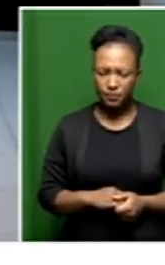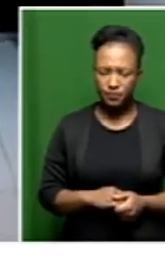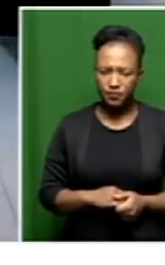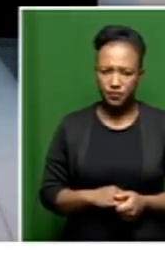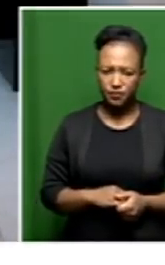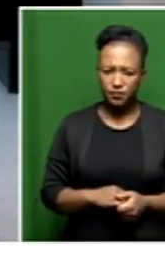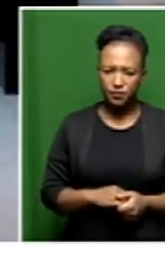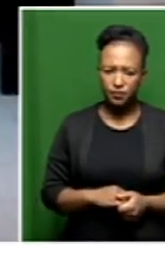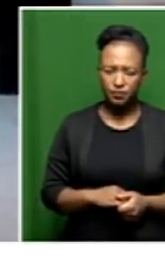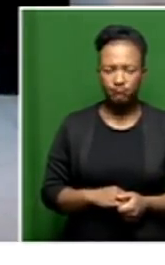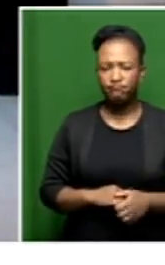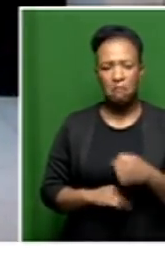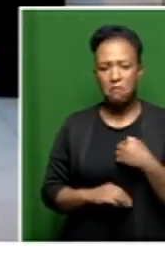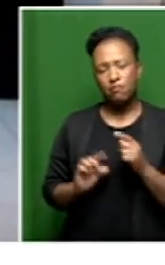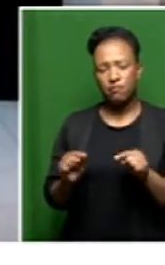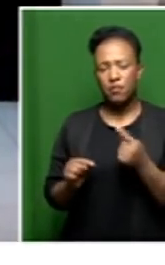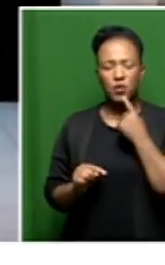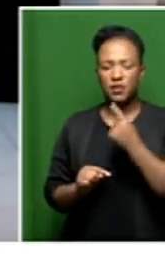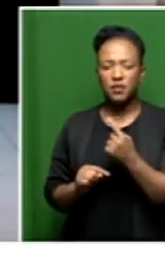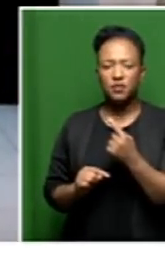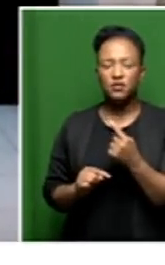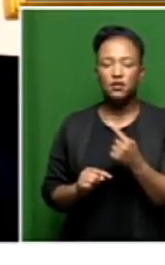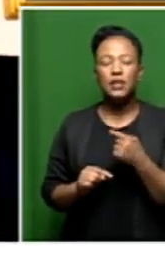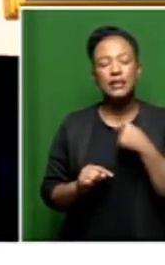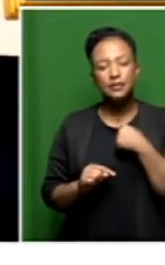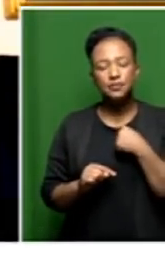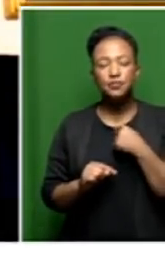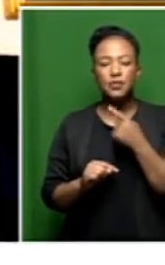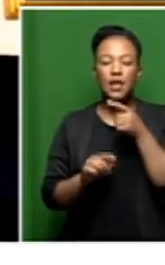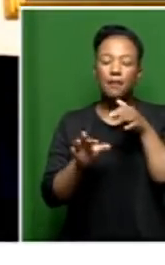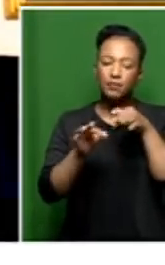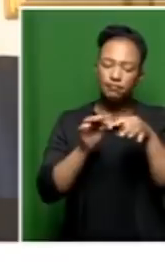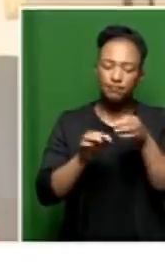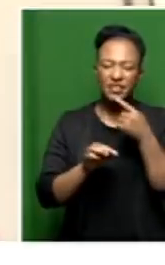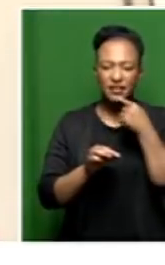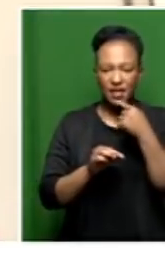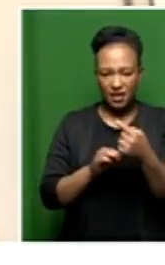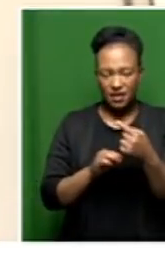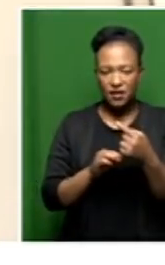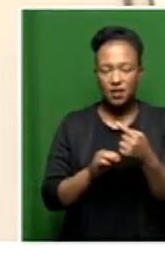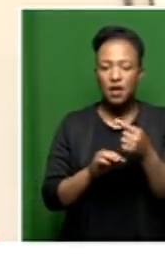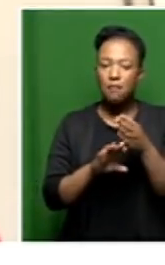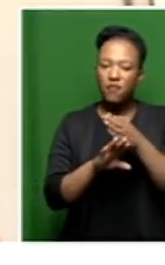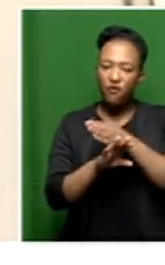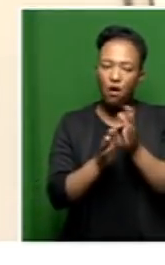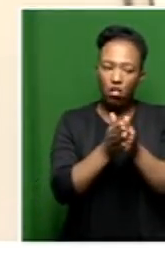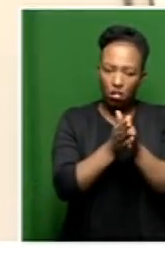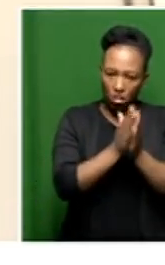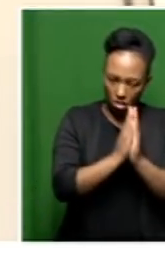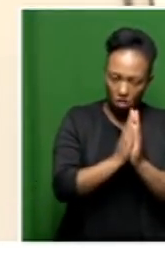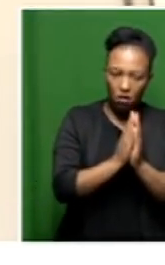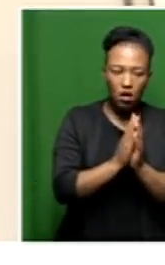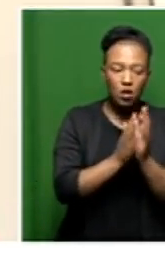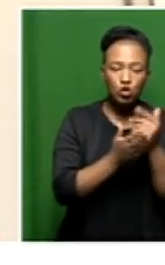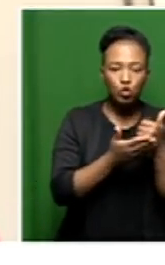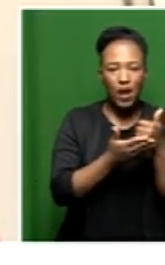I wouldn't say that, because I'm categorically stating to you that she was requested to assist